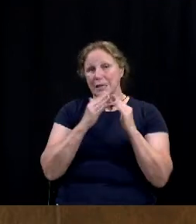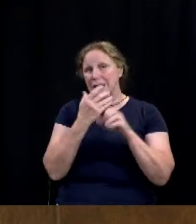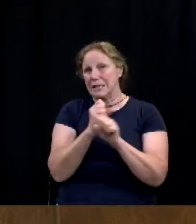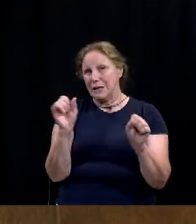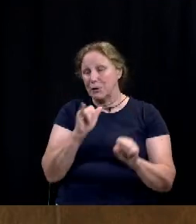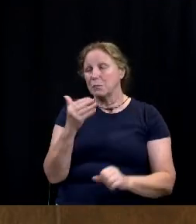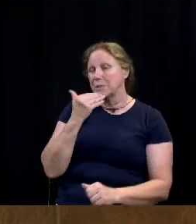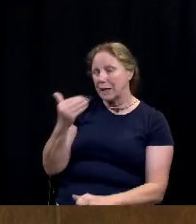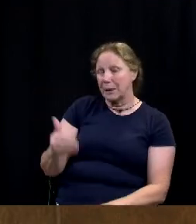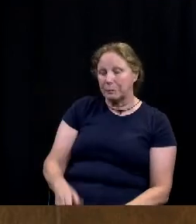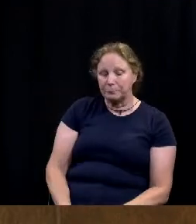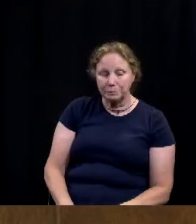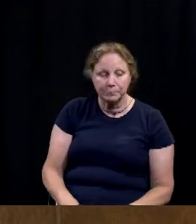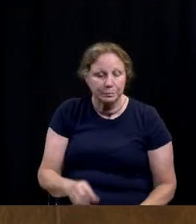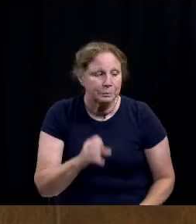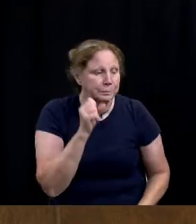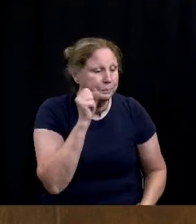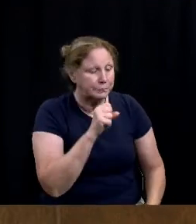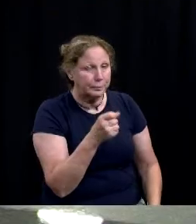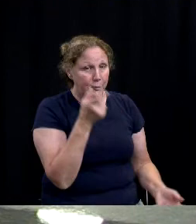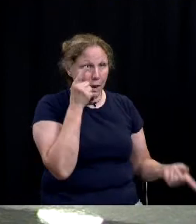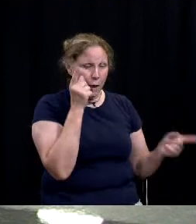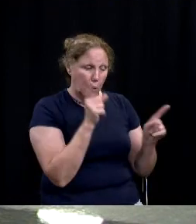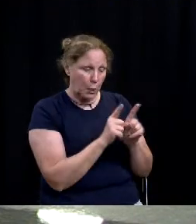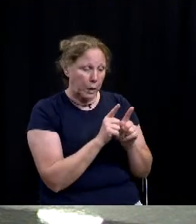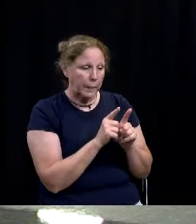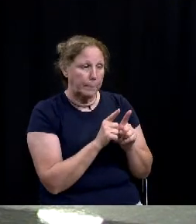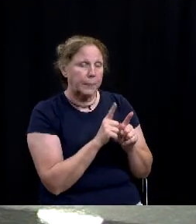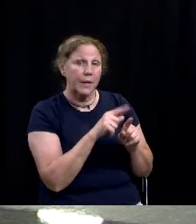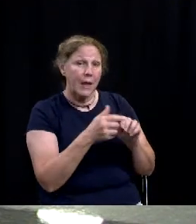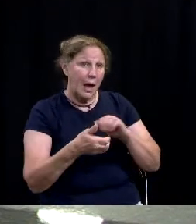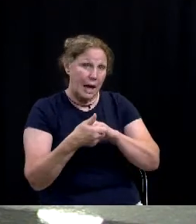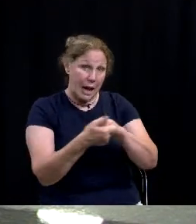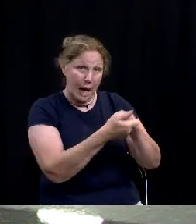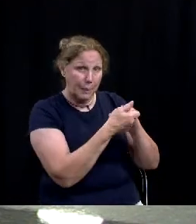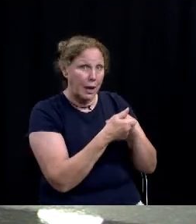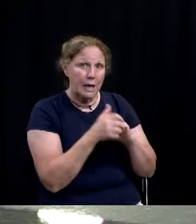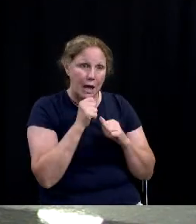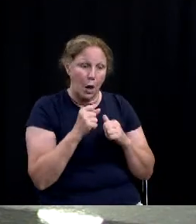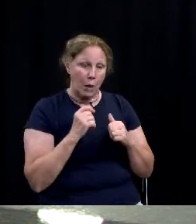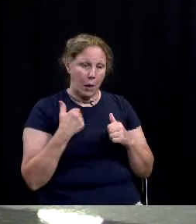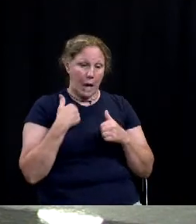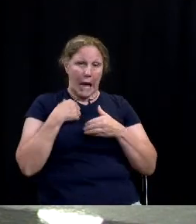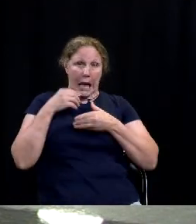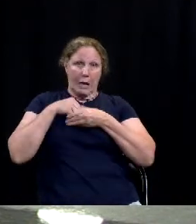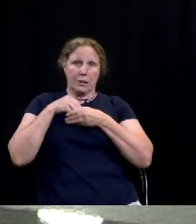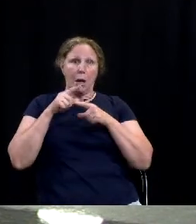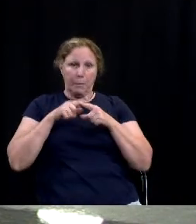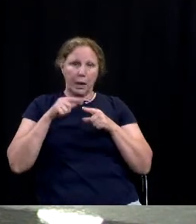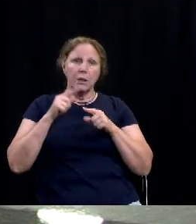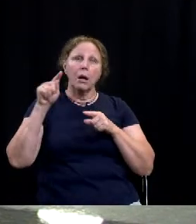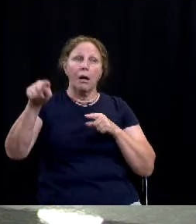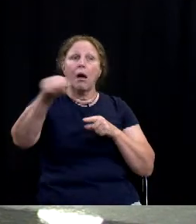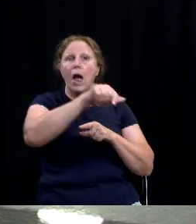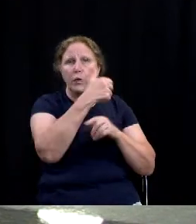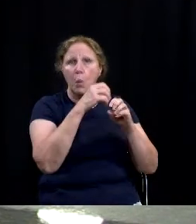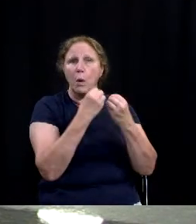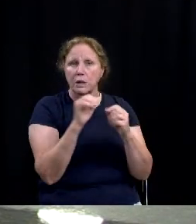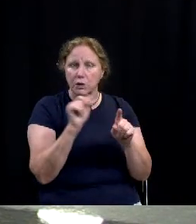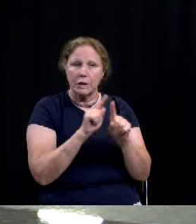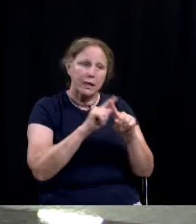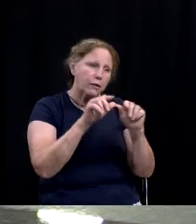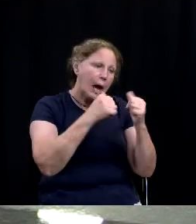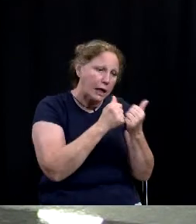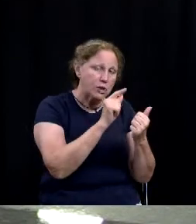you yes ma'am and i agree with you and the collaboration is not only internal but external like we've talked about with the different